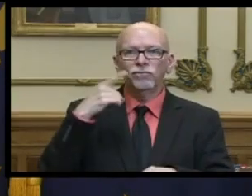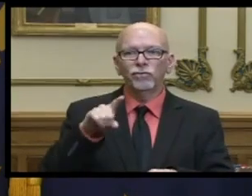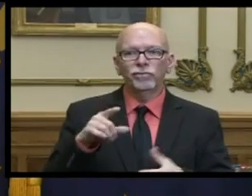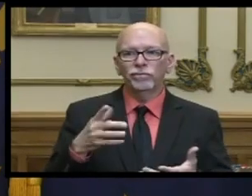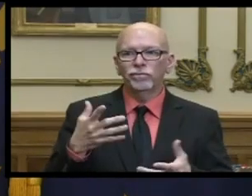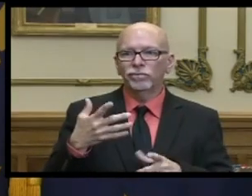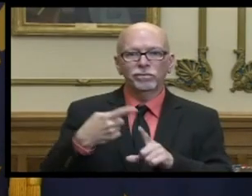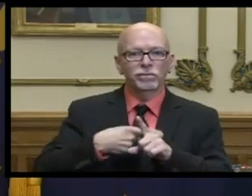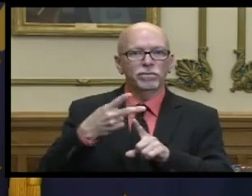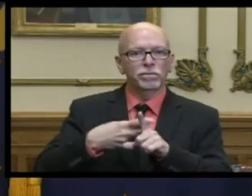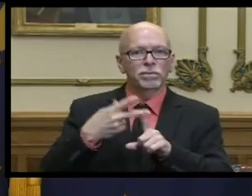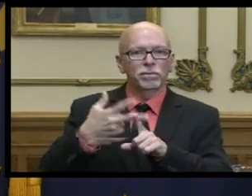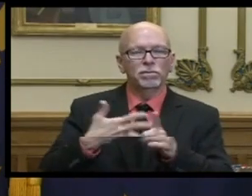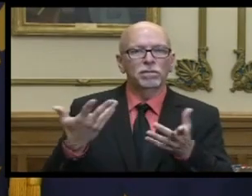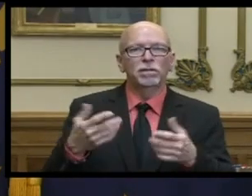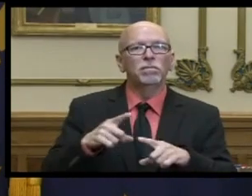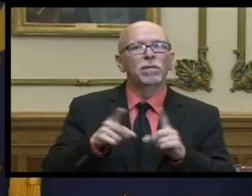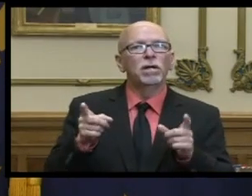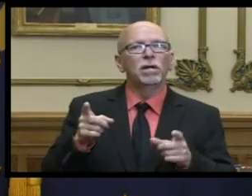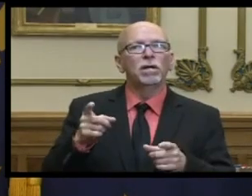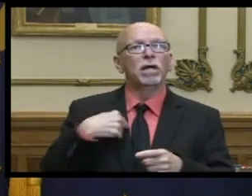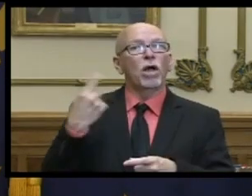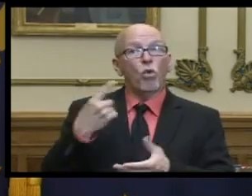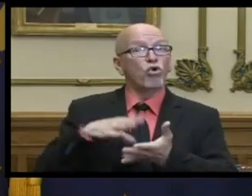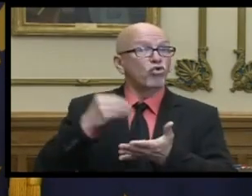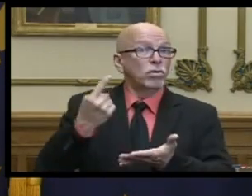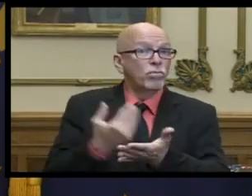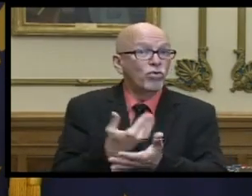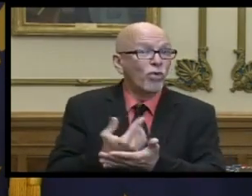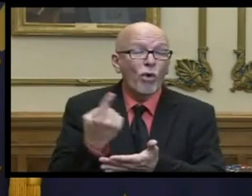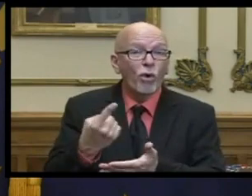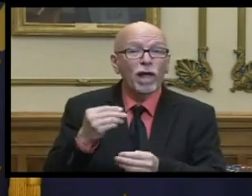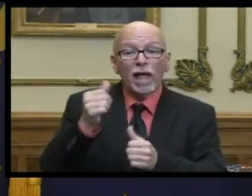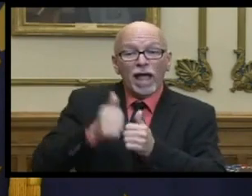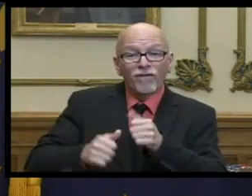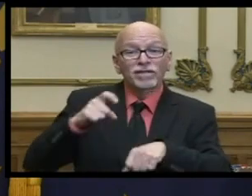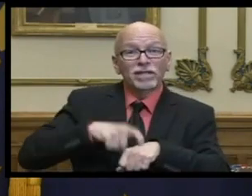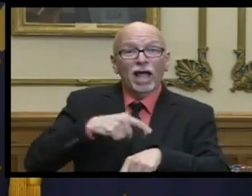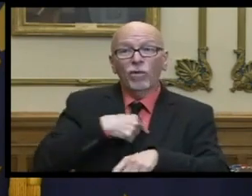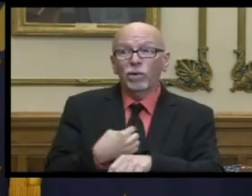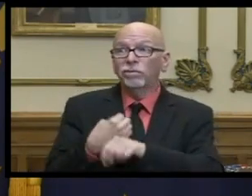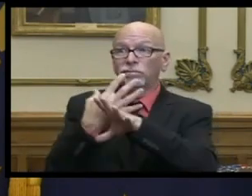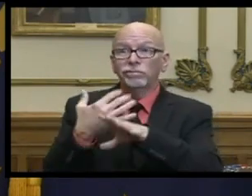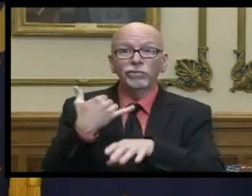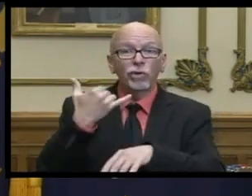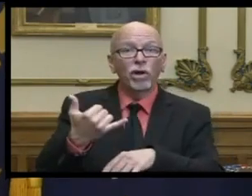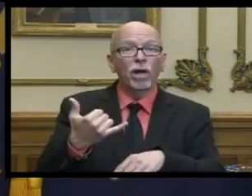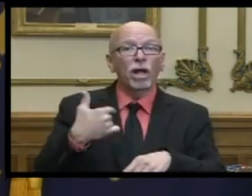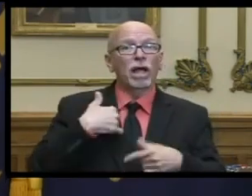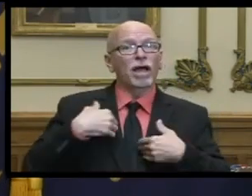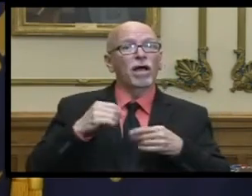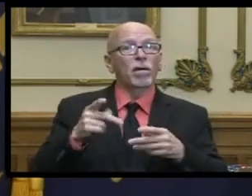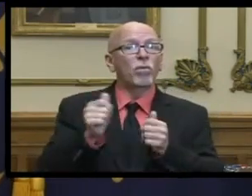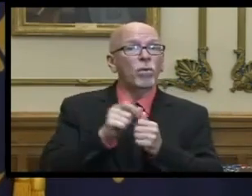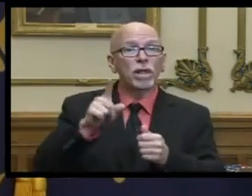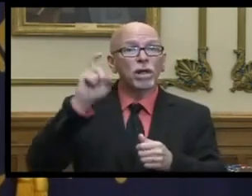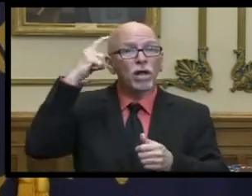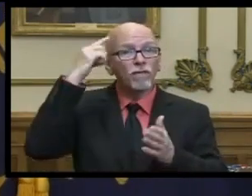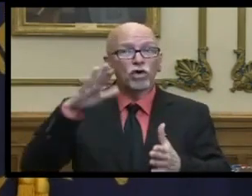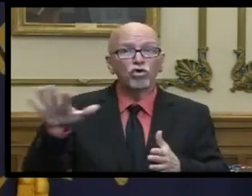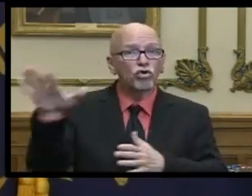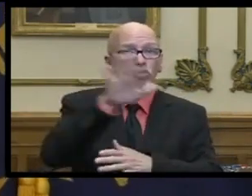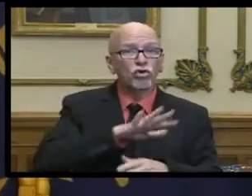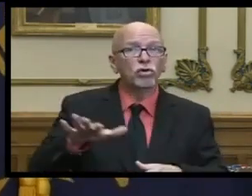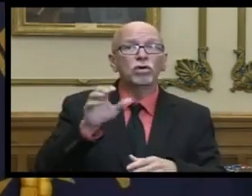months on end but um always learn something and actually those calls give us an opportunity whether it's with my gubernatorial cohorts